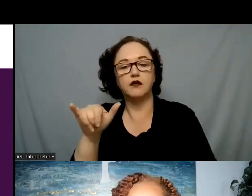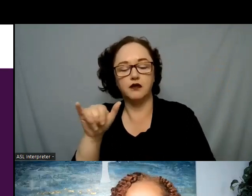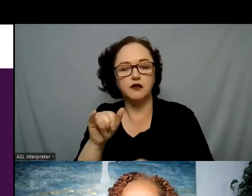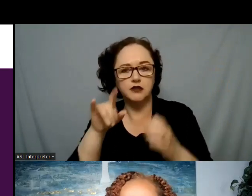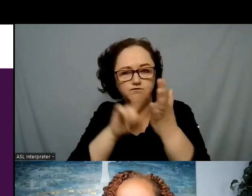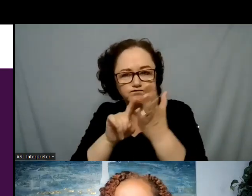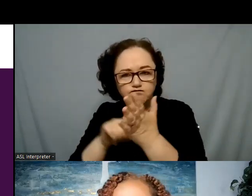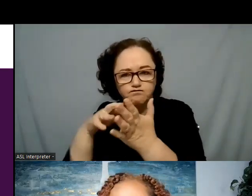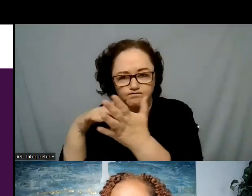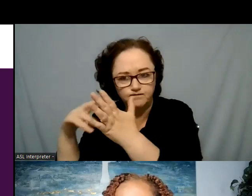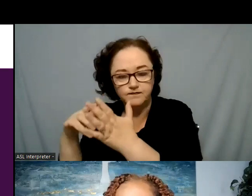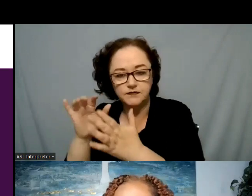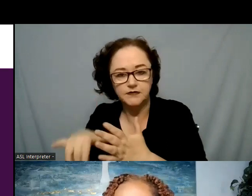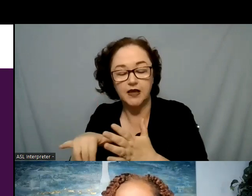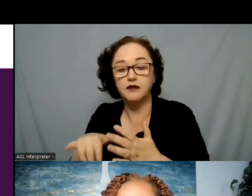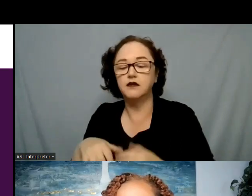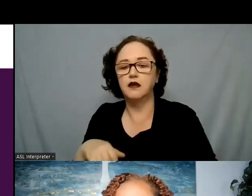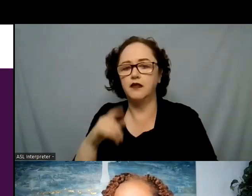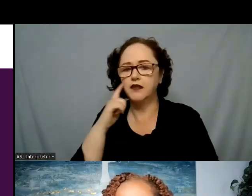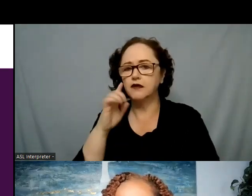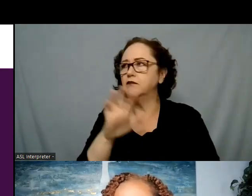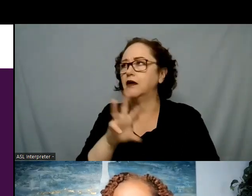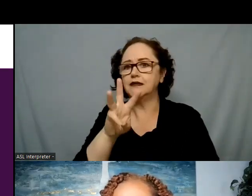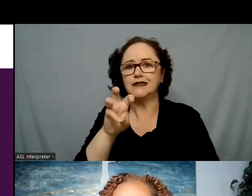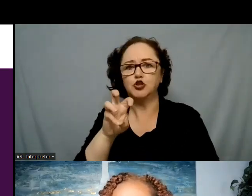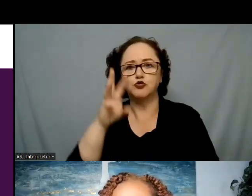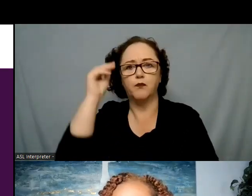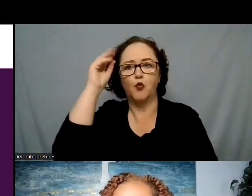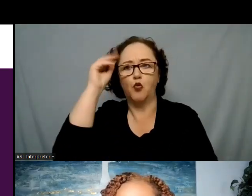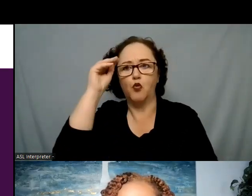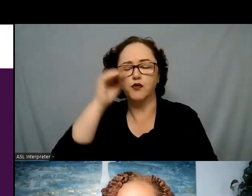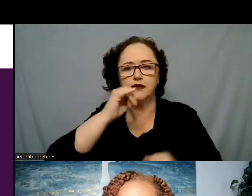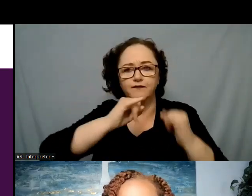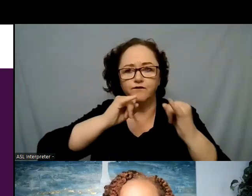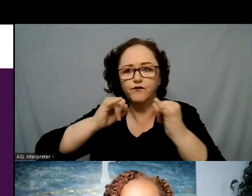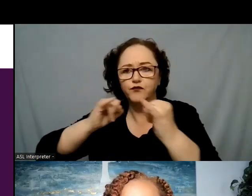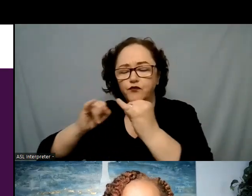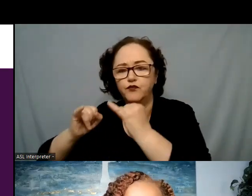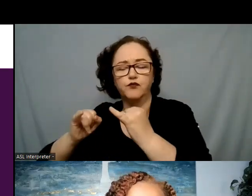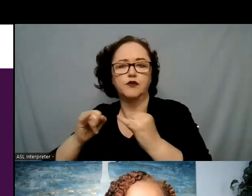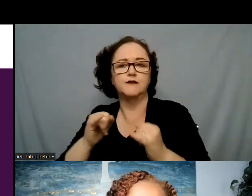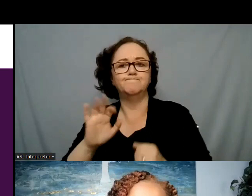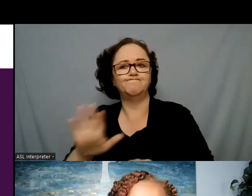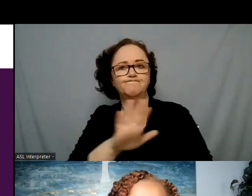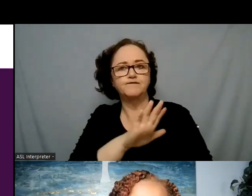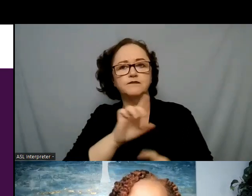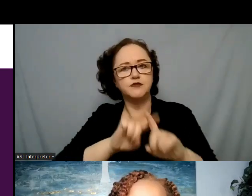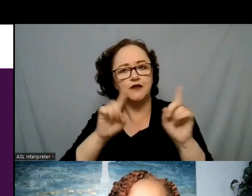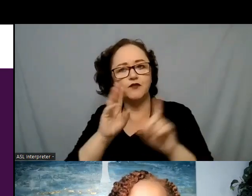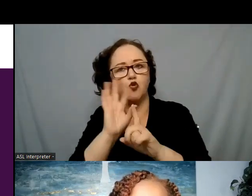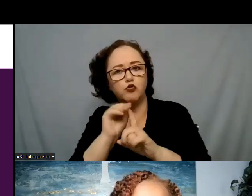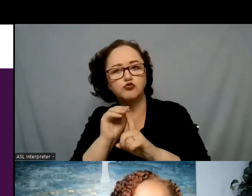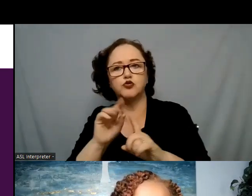I think hundreds of boys from various cultural backgrounds and something that she realized